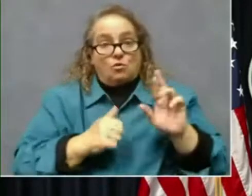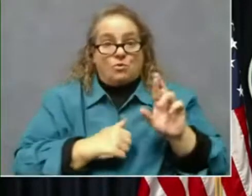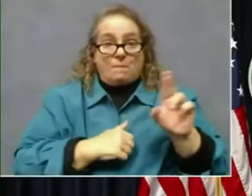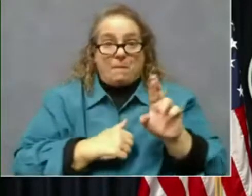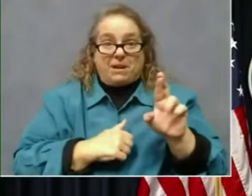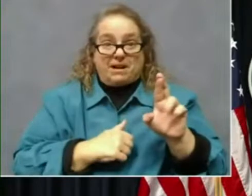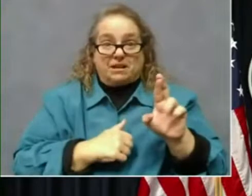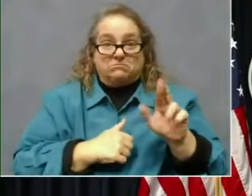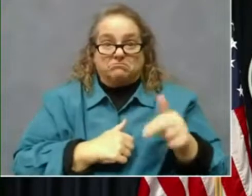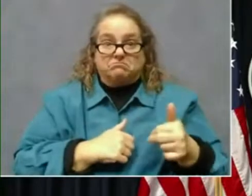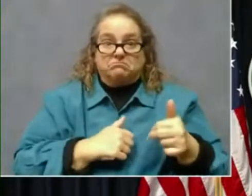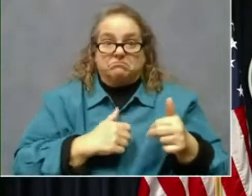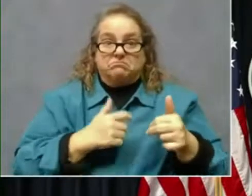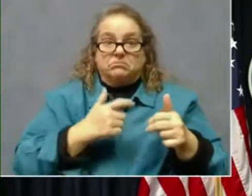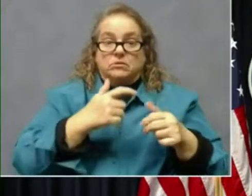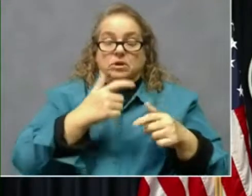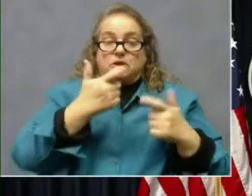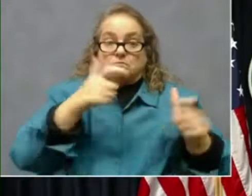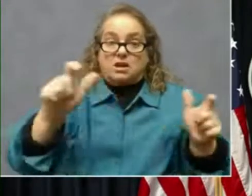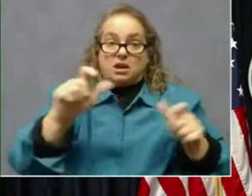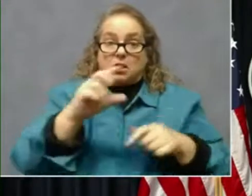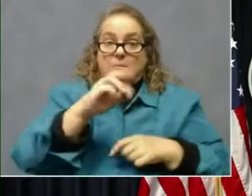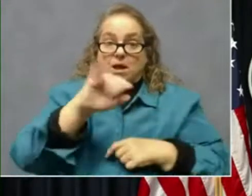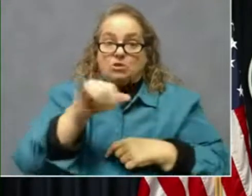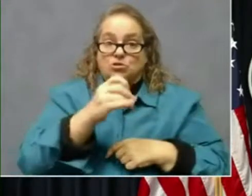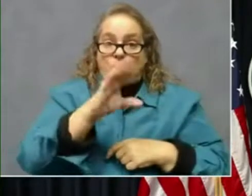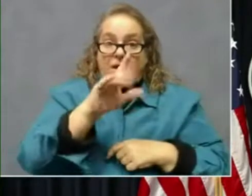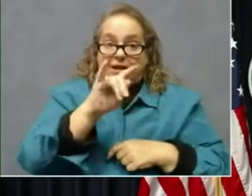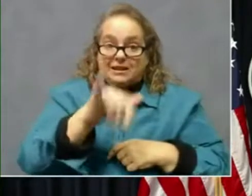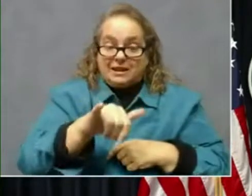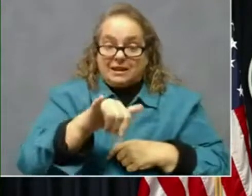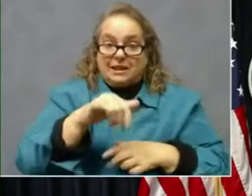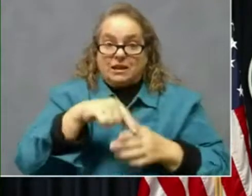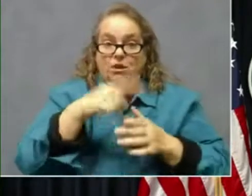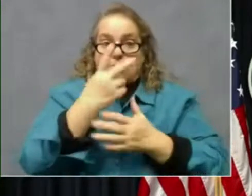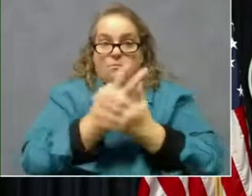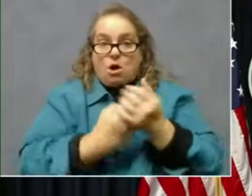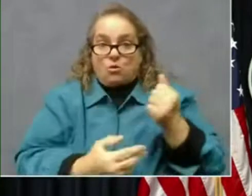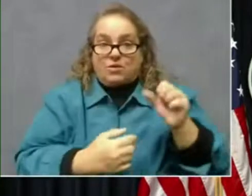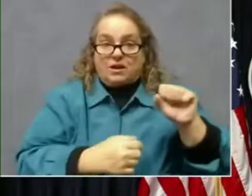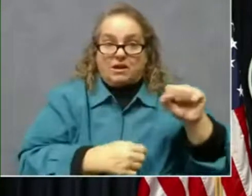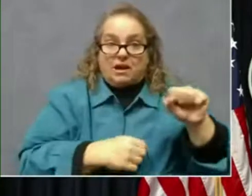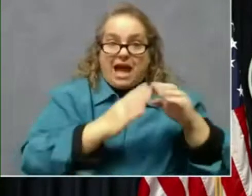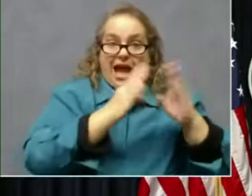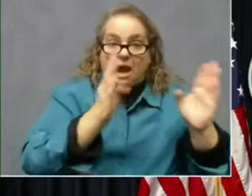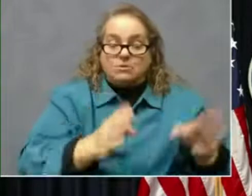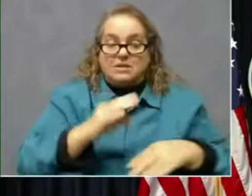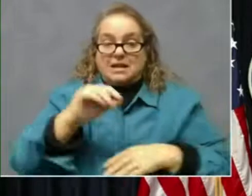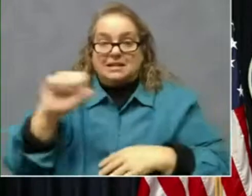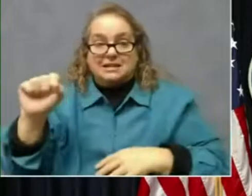anything that you can do to stop that? And do you believe it will backfire on Republicans?